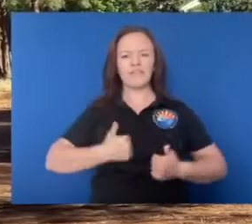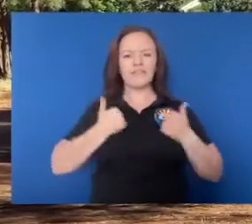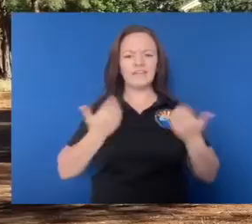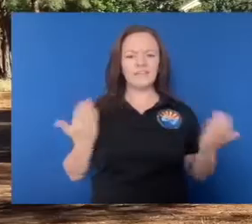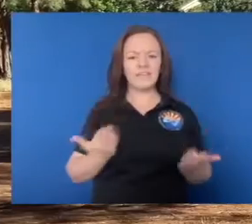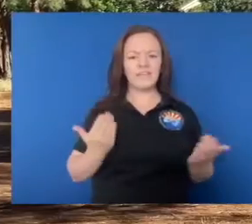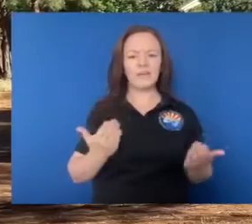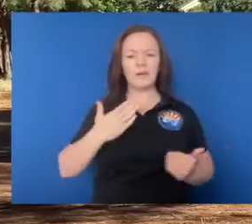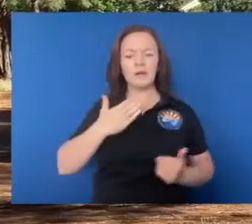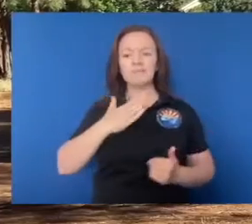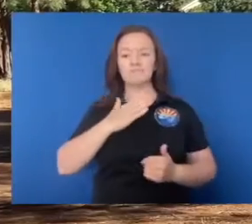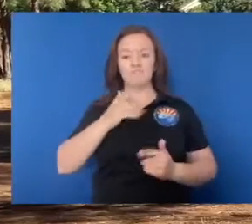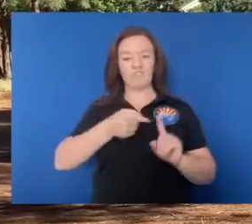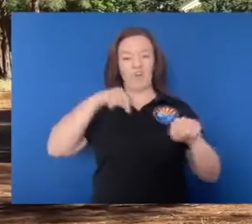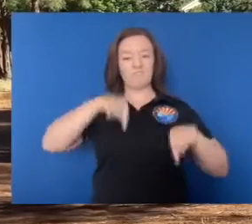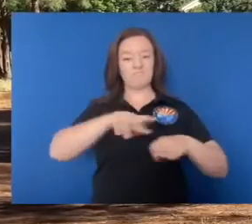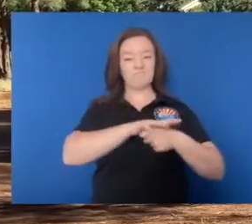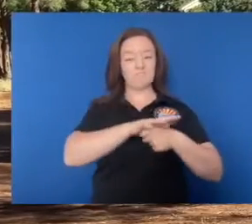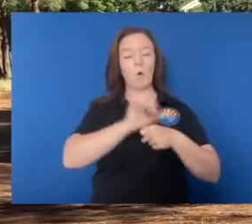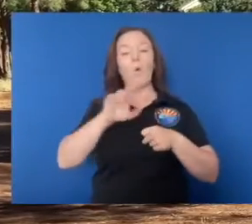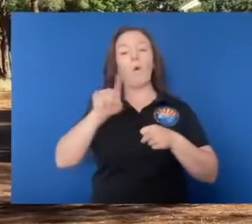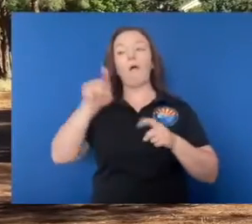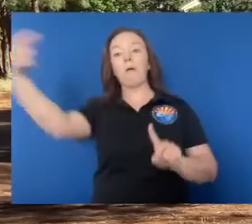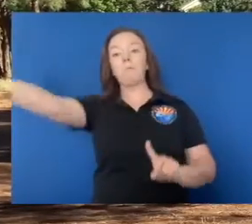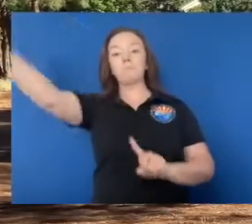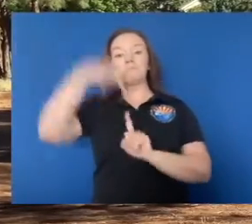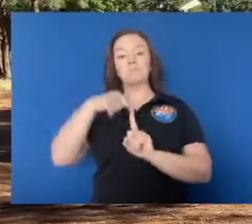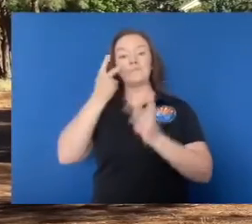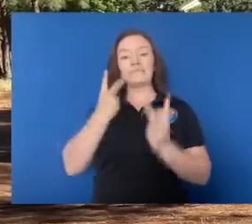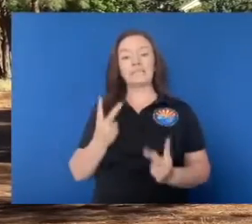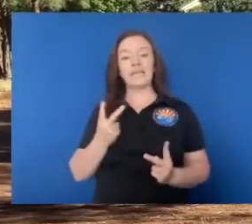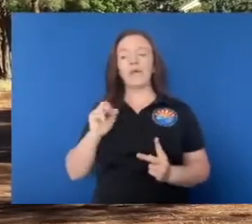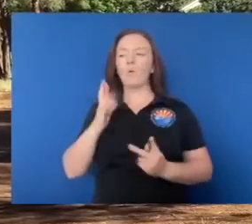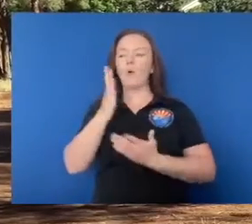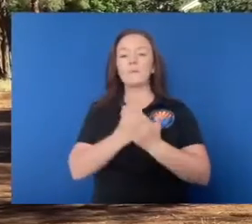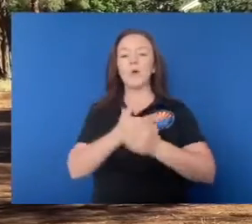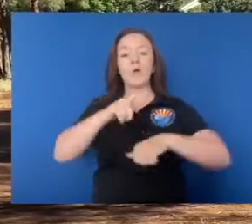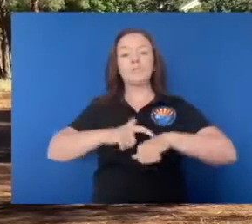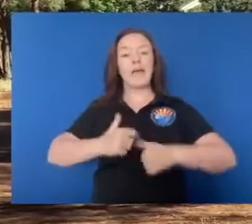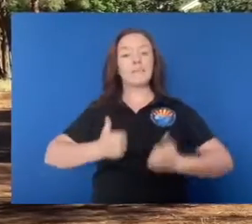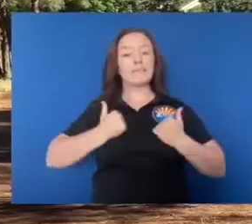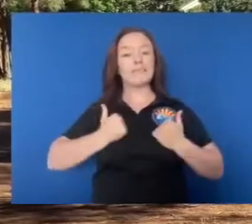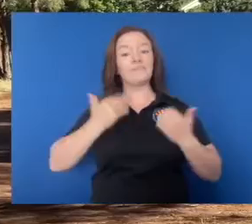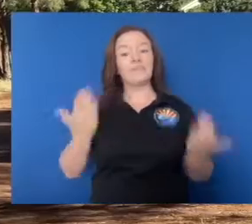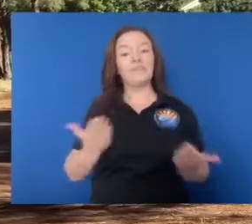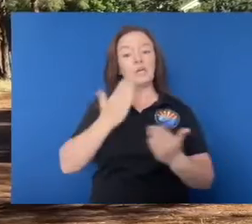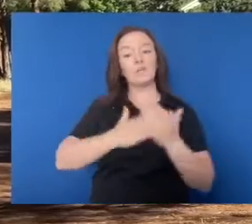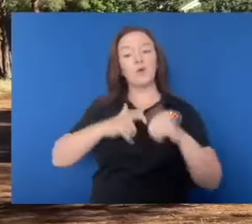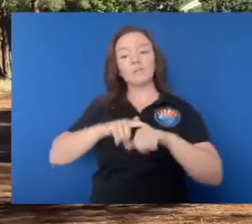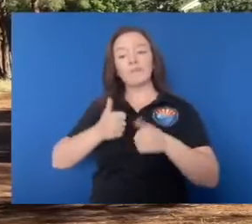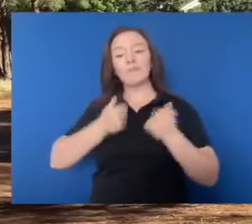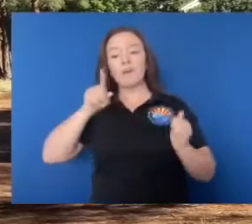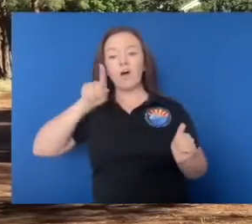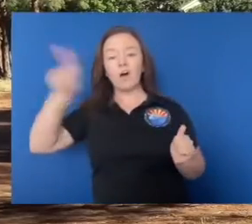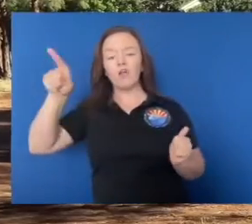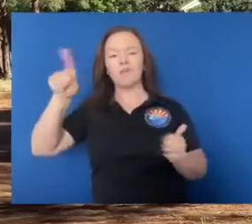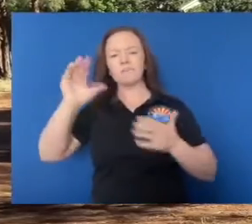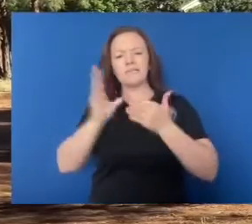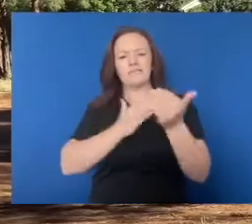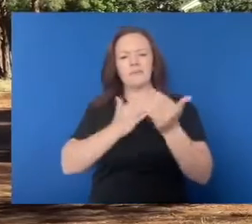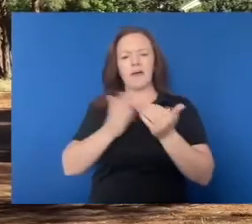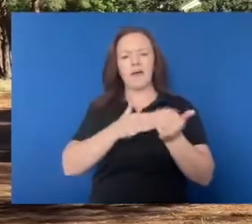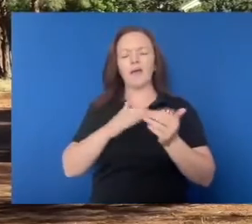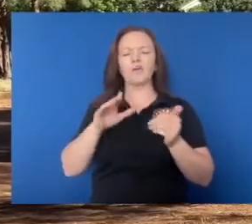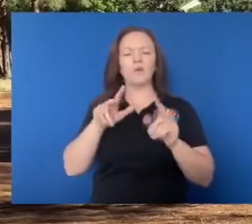live here and you're from here or if you're up visiting or you're only a part-time resident, these rules apply to everybody